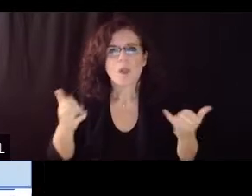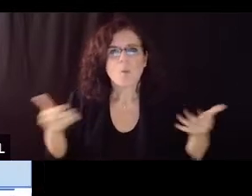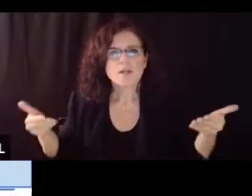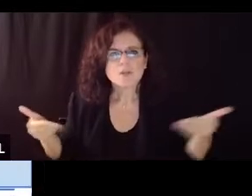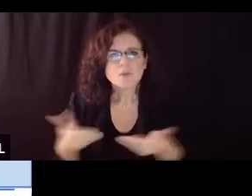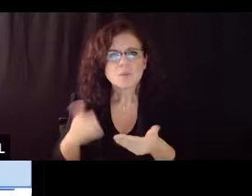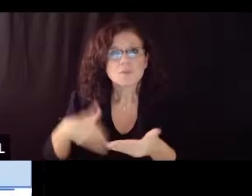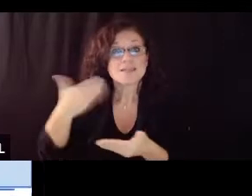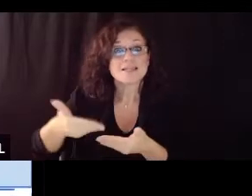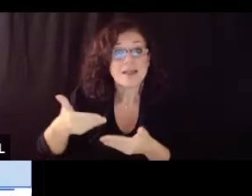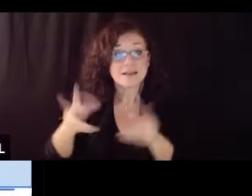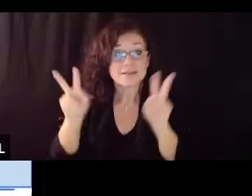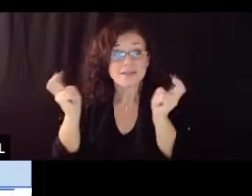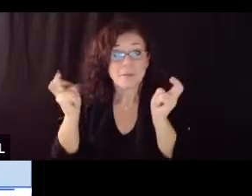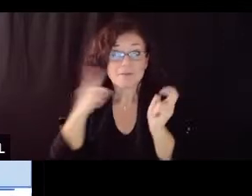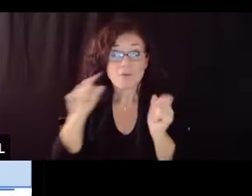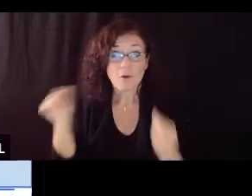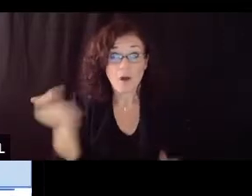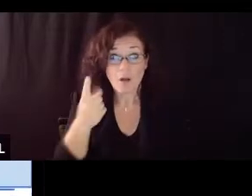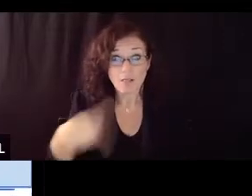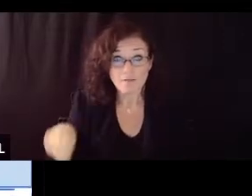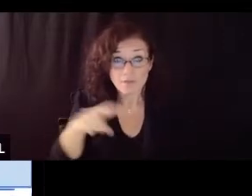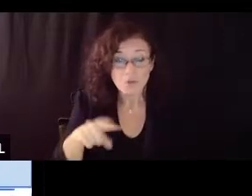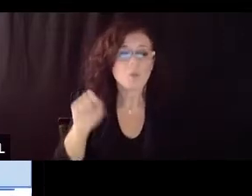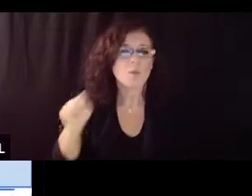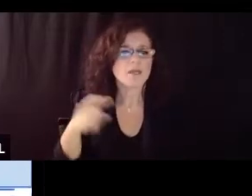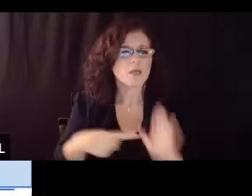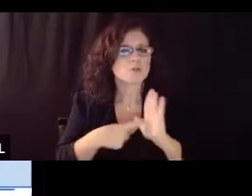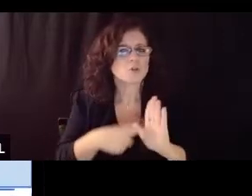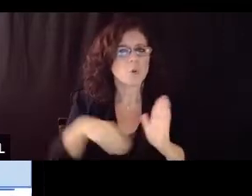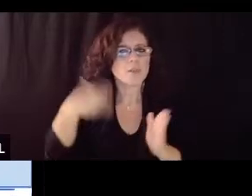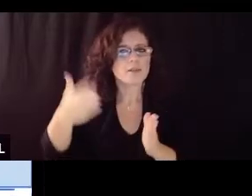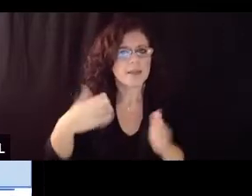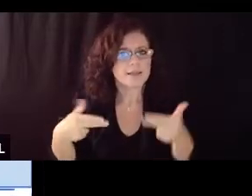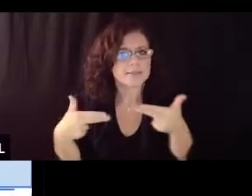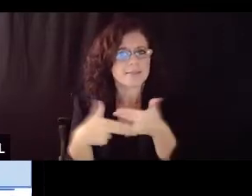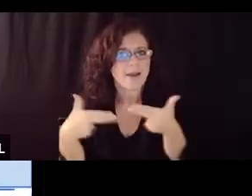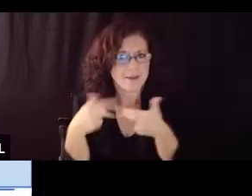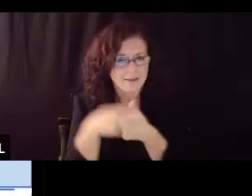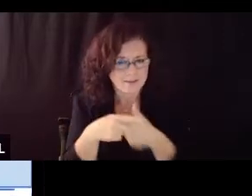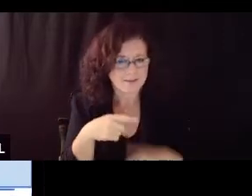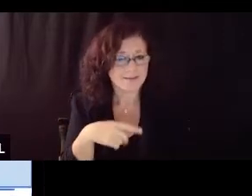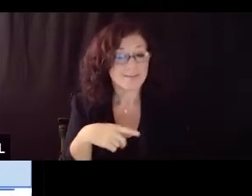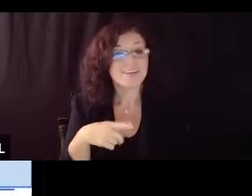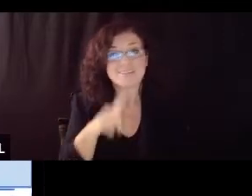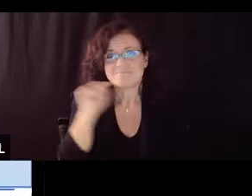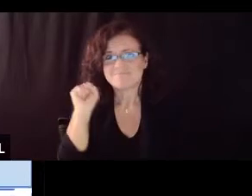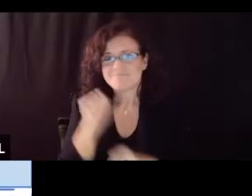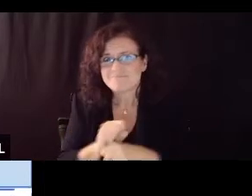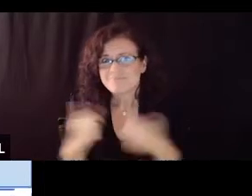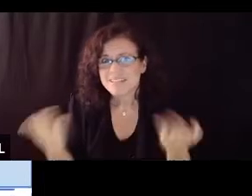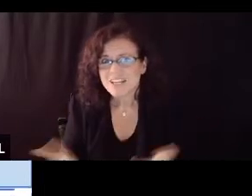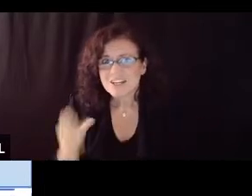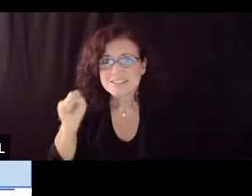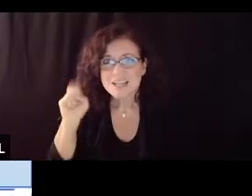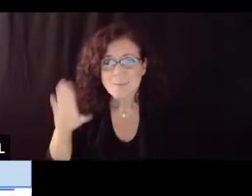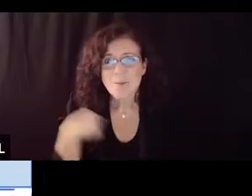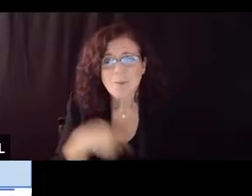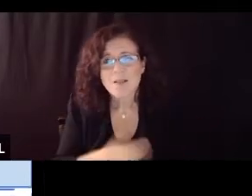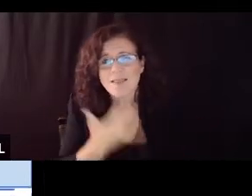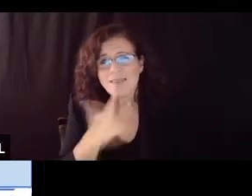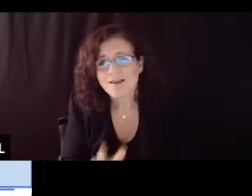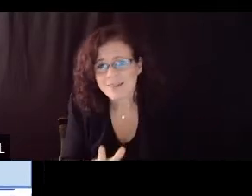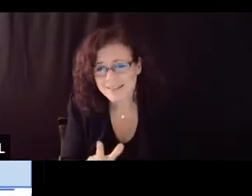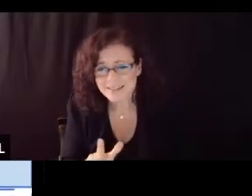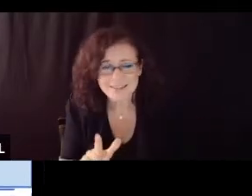topic uh to all of you today we can go to our next slide we've been lucky uh we're so lucky in santa barbara and i knew that before